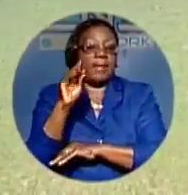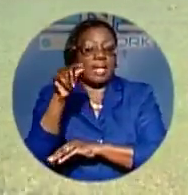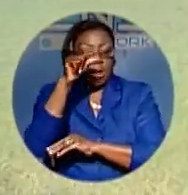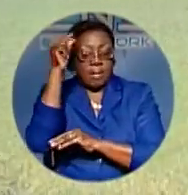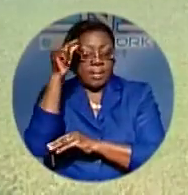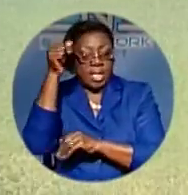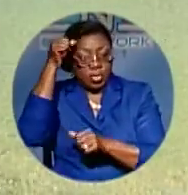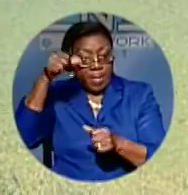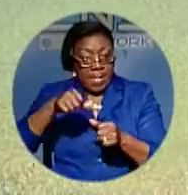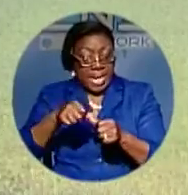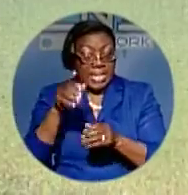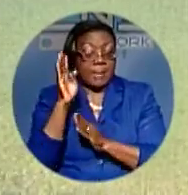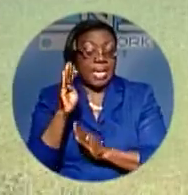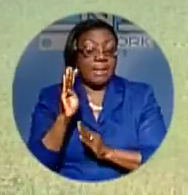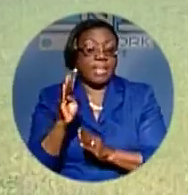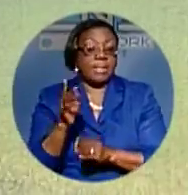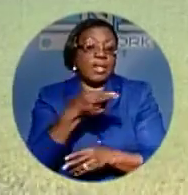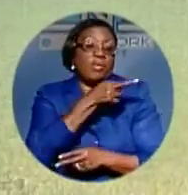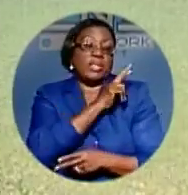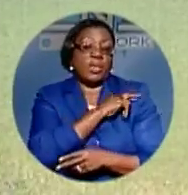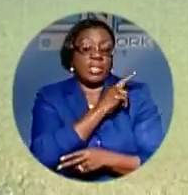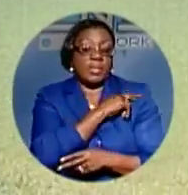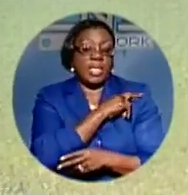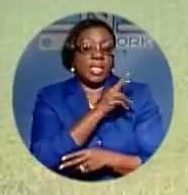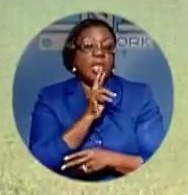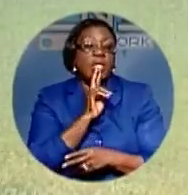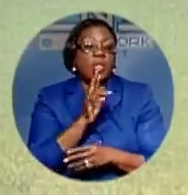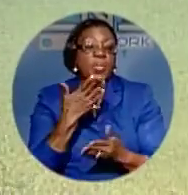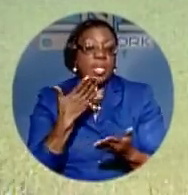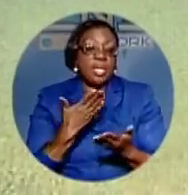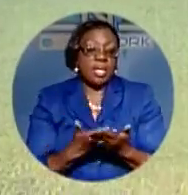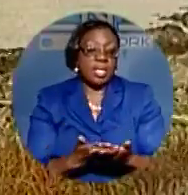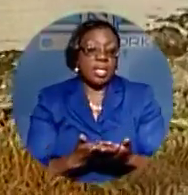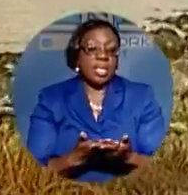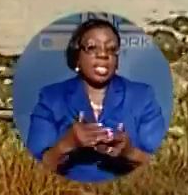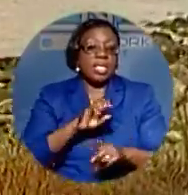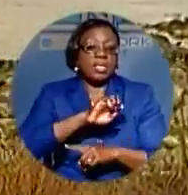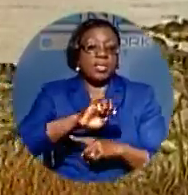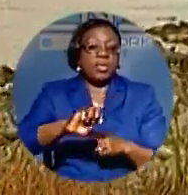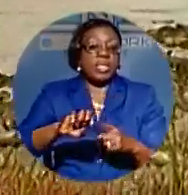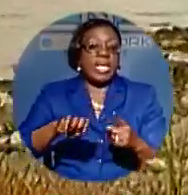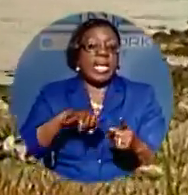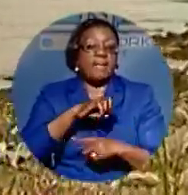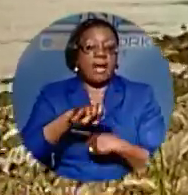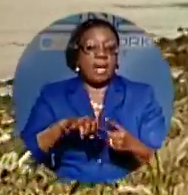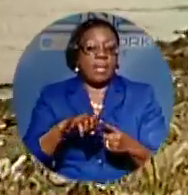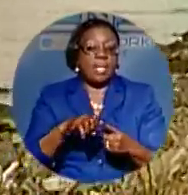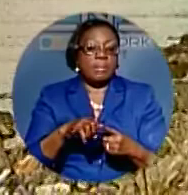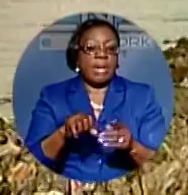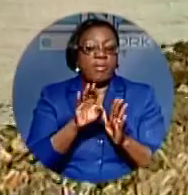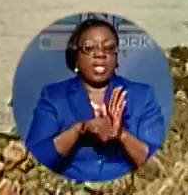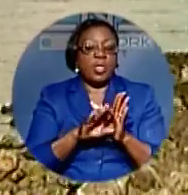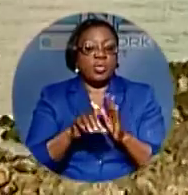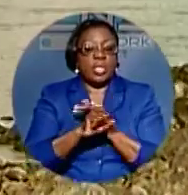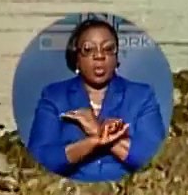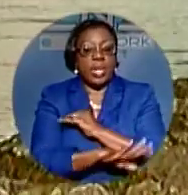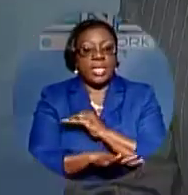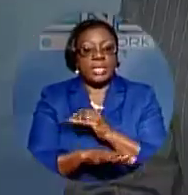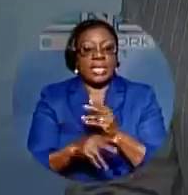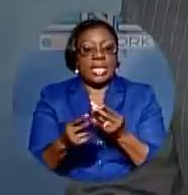reminding Bahamians of their civic responsibility to be stewards of the environment by reducing waste and conserving energy.